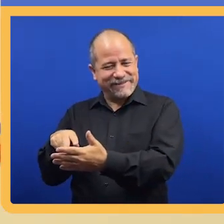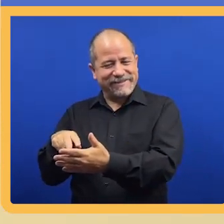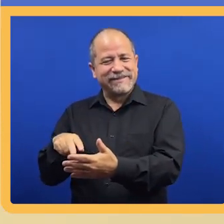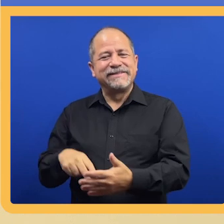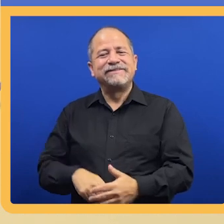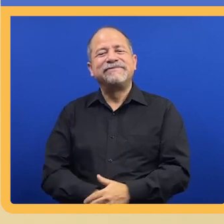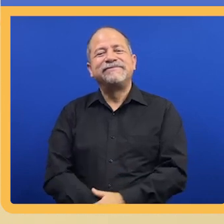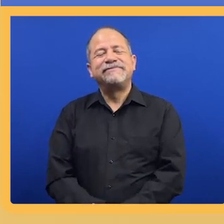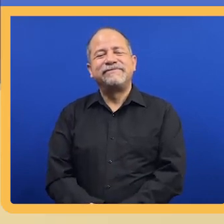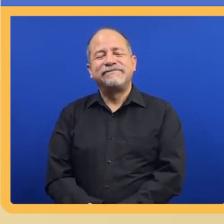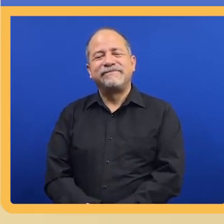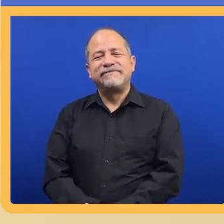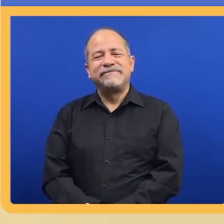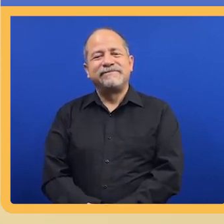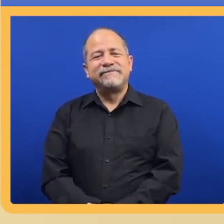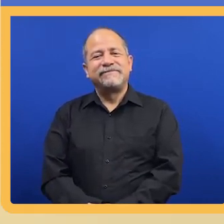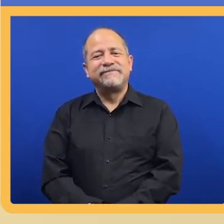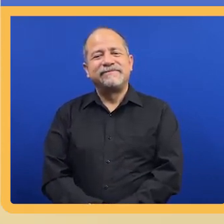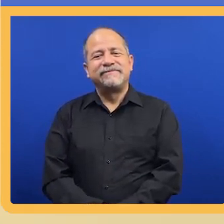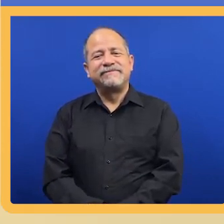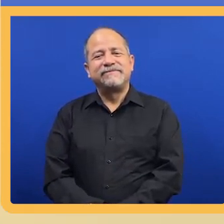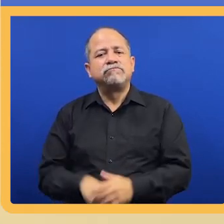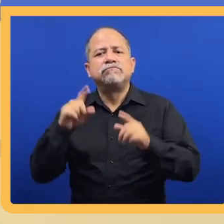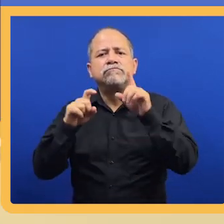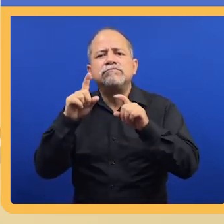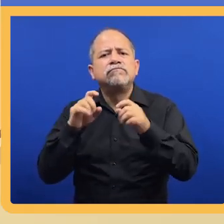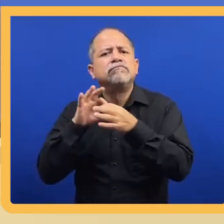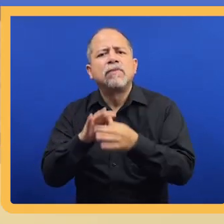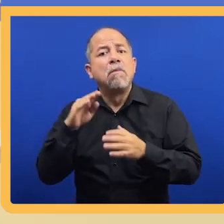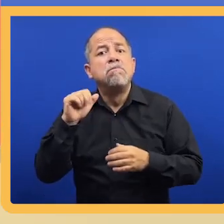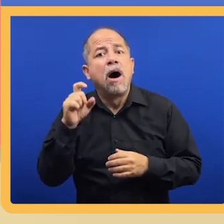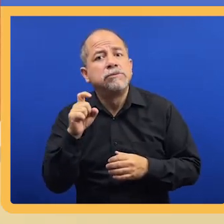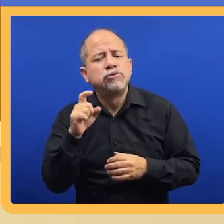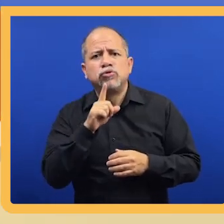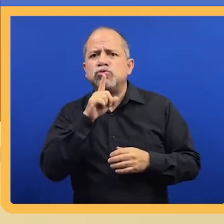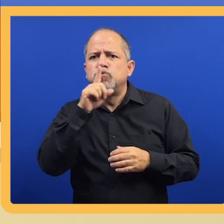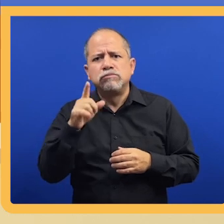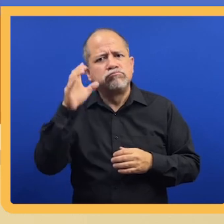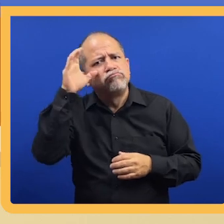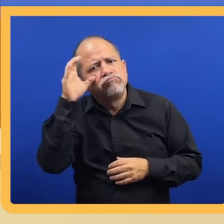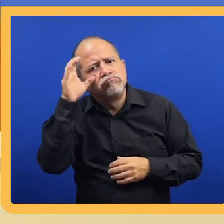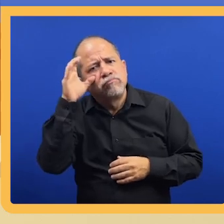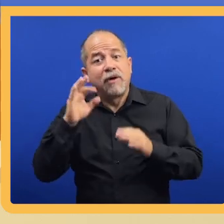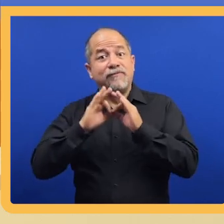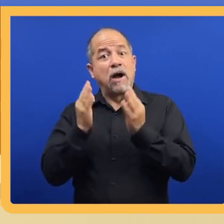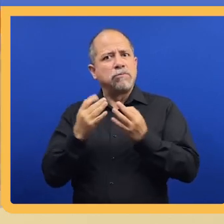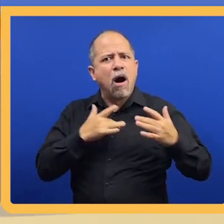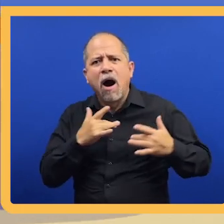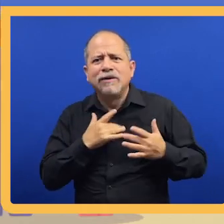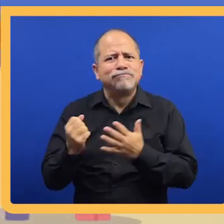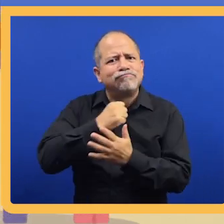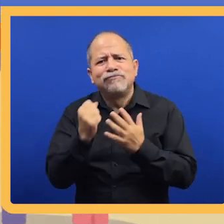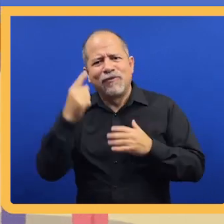dressed, and reading. They ask questions about Max and really listen to the family's